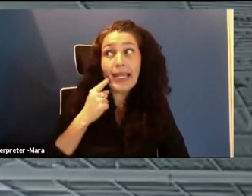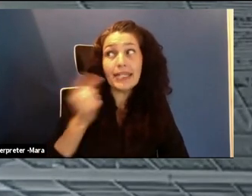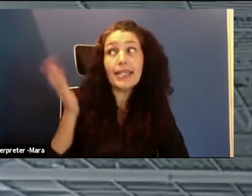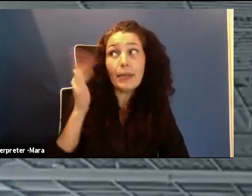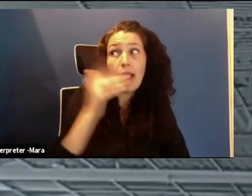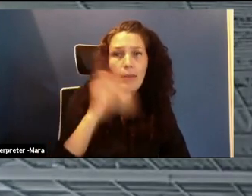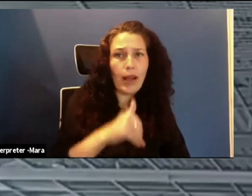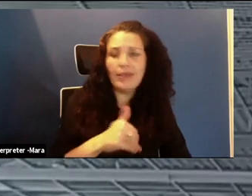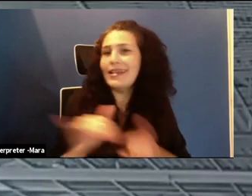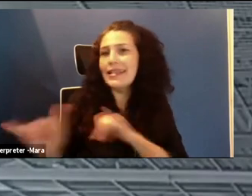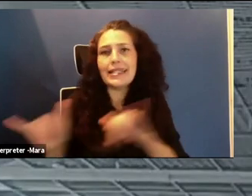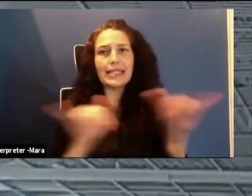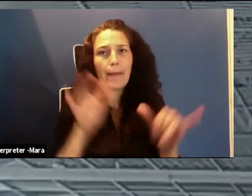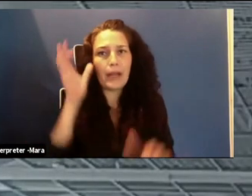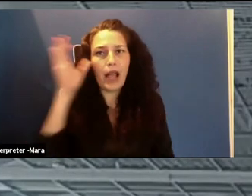you don't know.